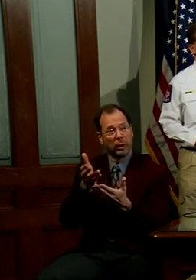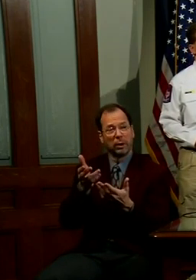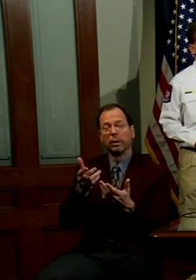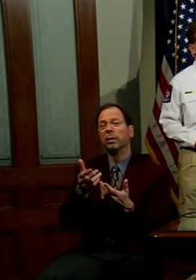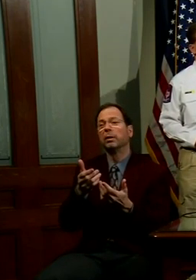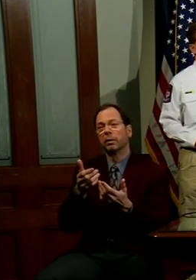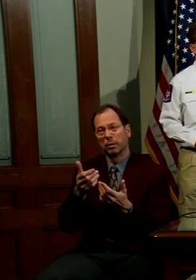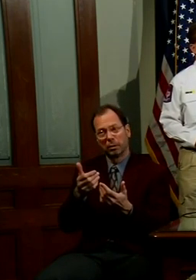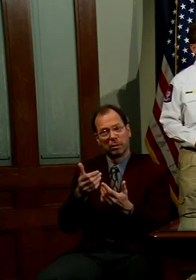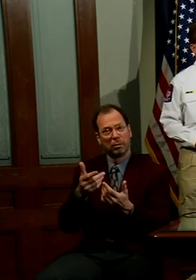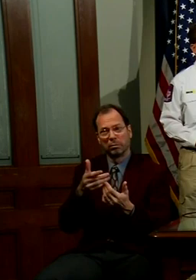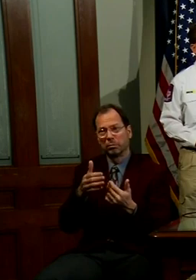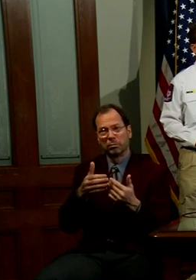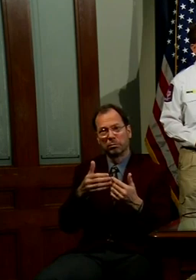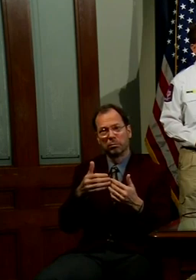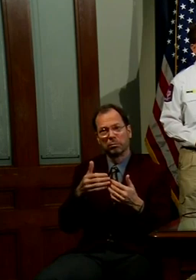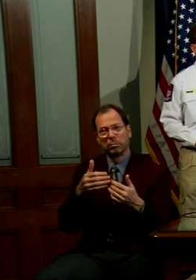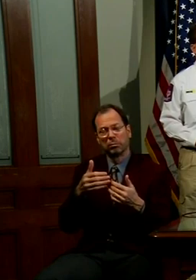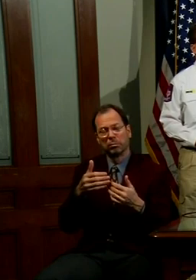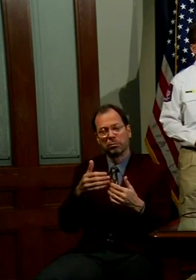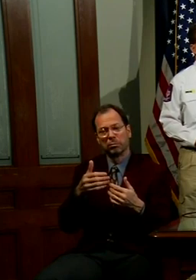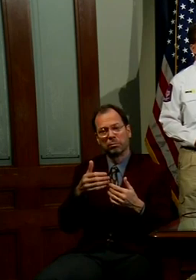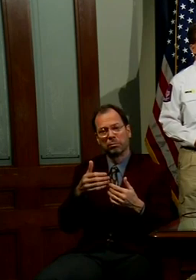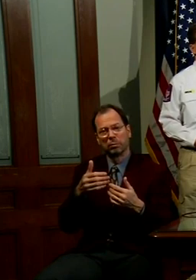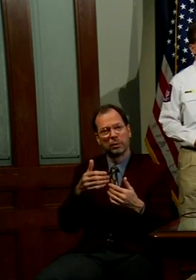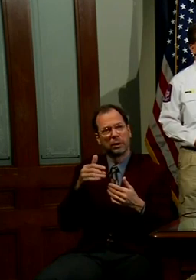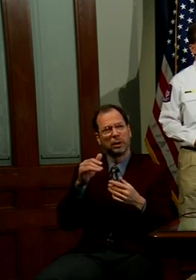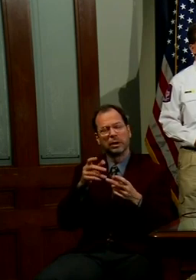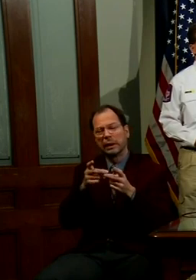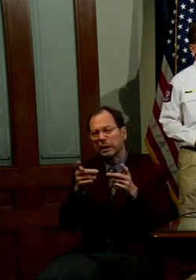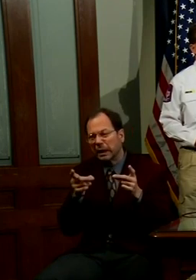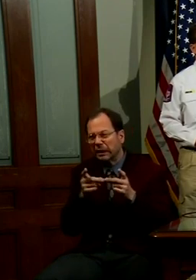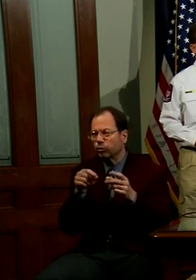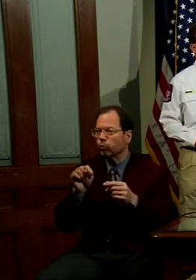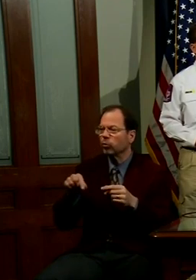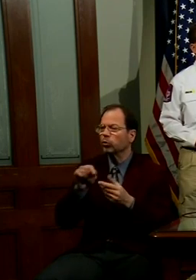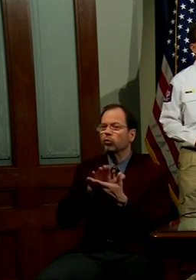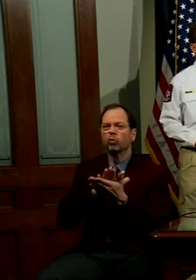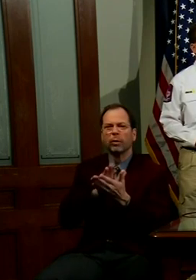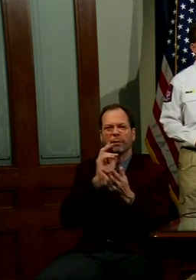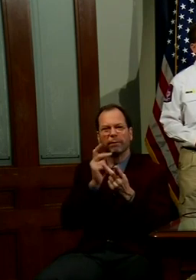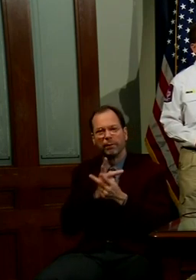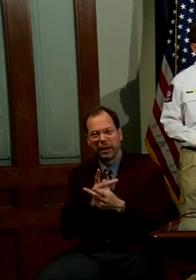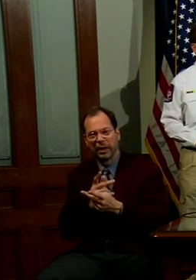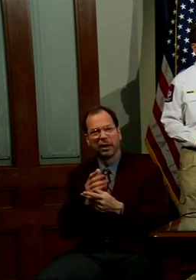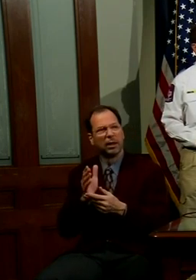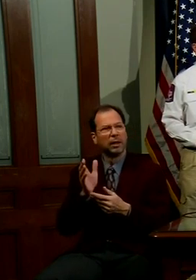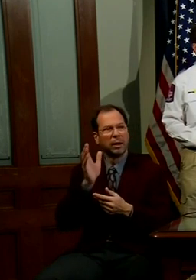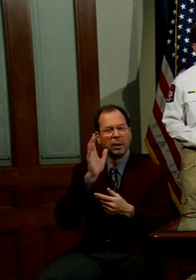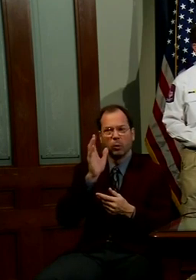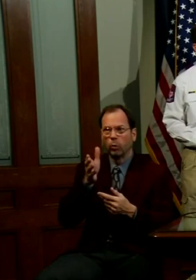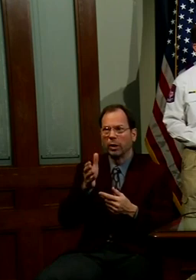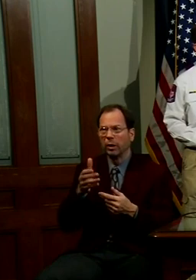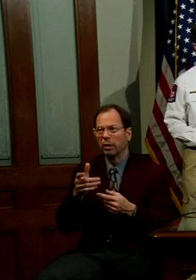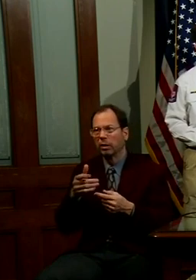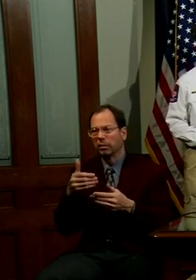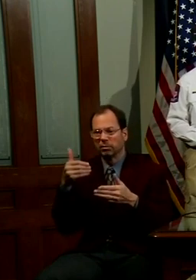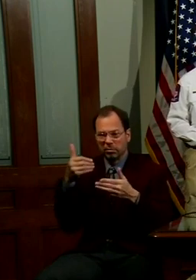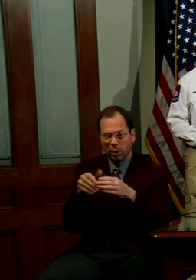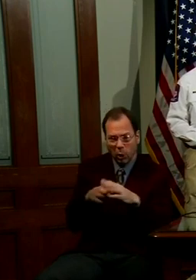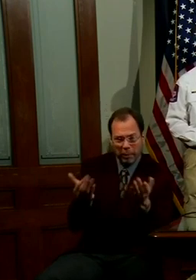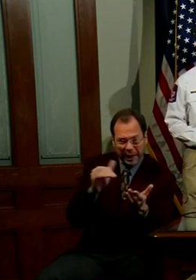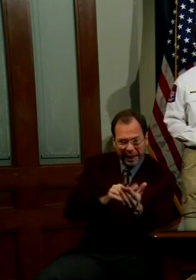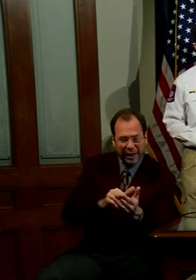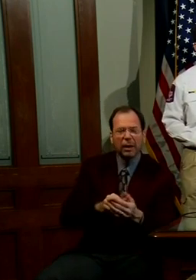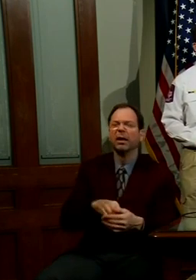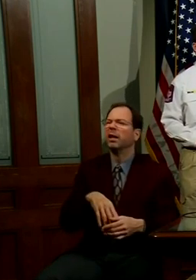given on that in a timely manner as districts are trying to figure out if they're going to open back up at all before the end of the year and where things stand there.